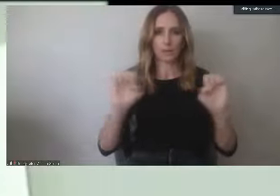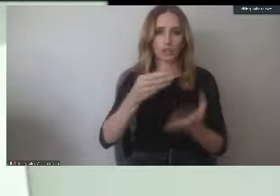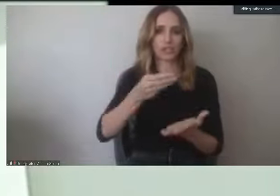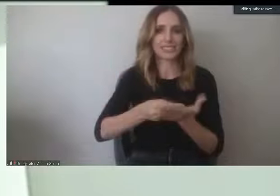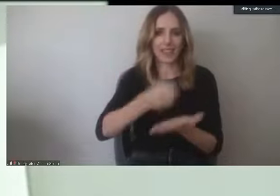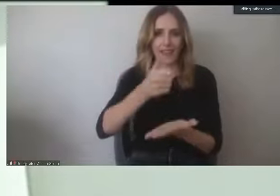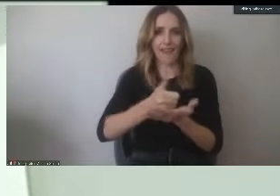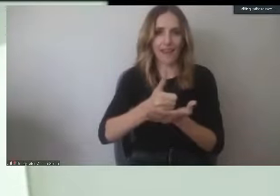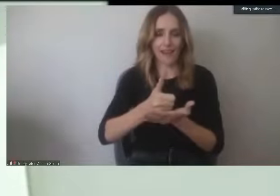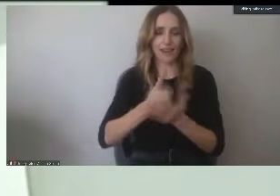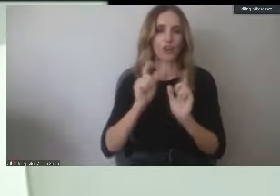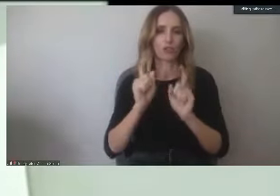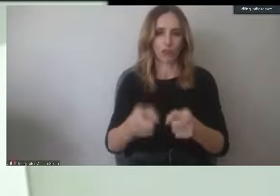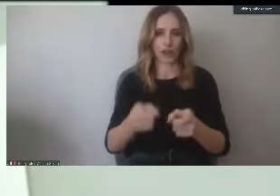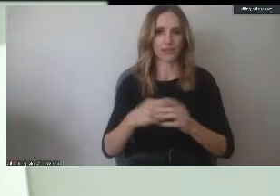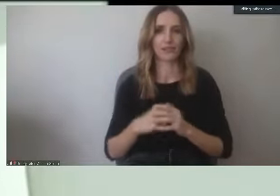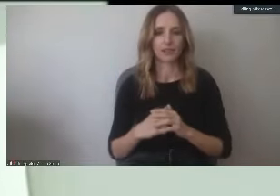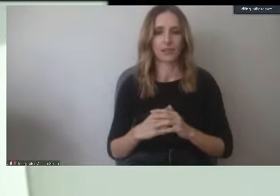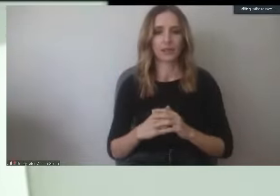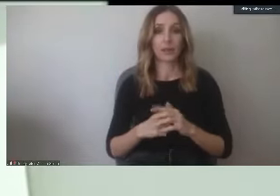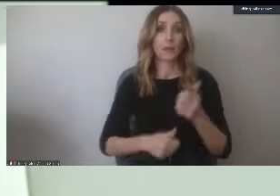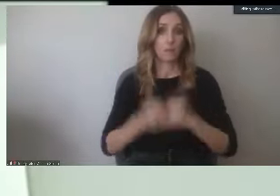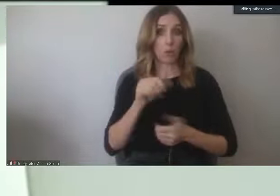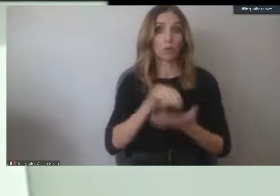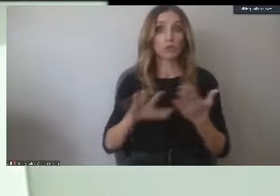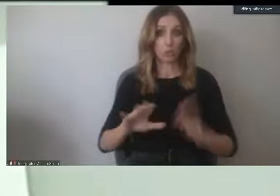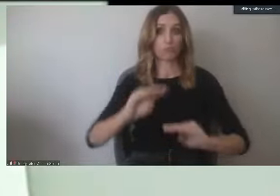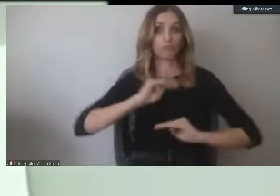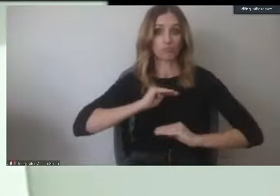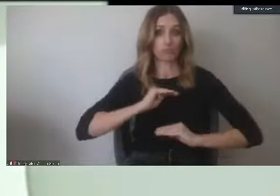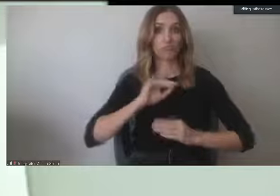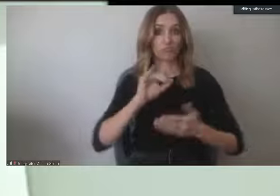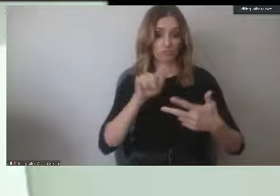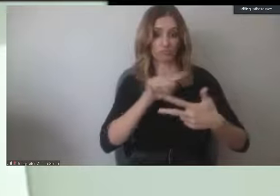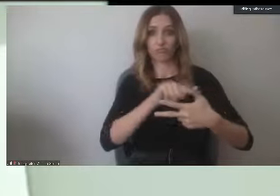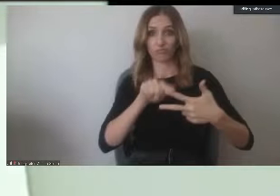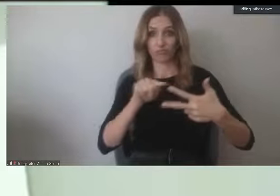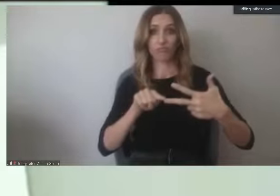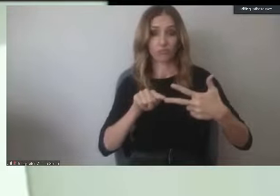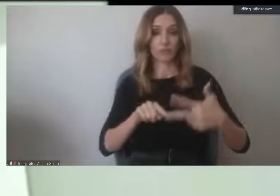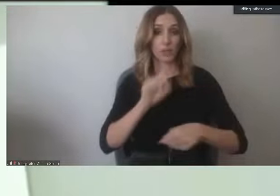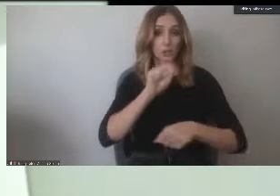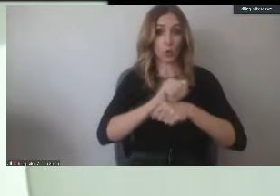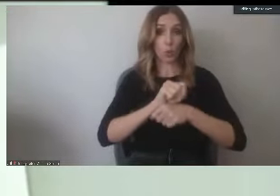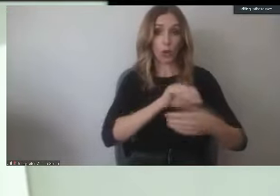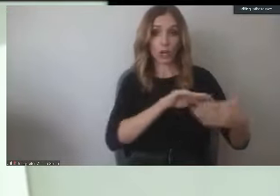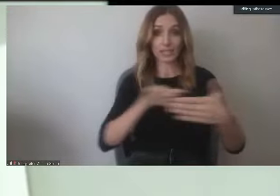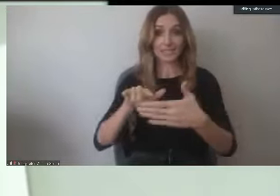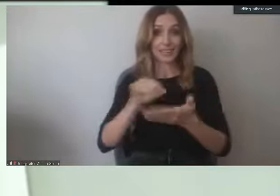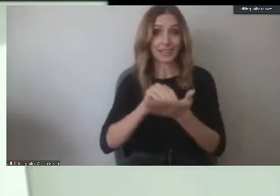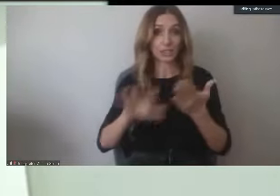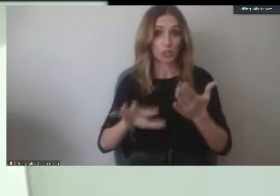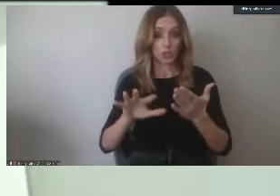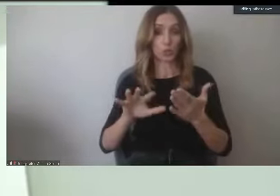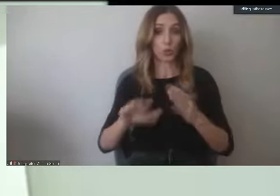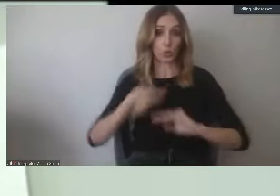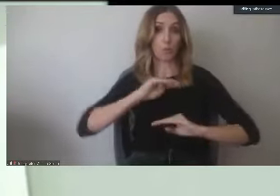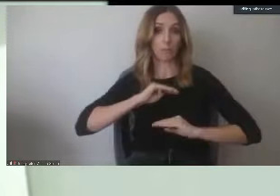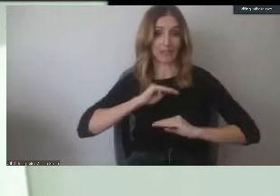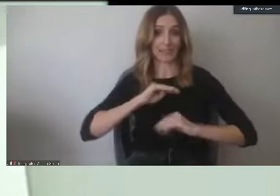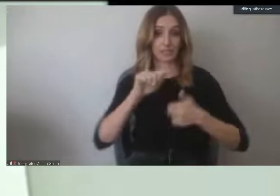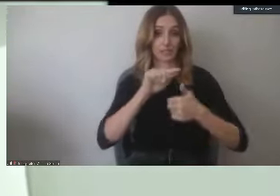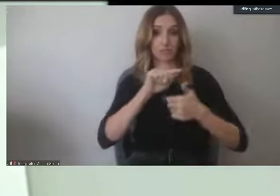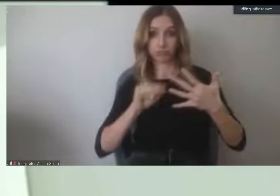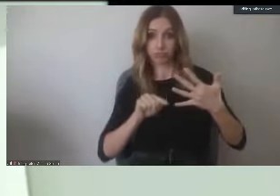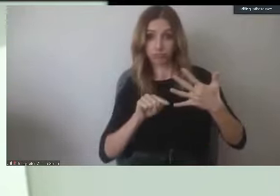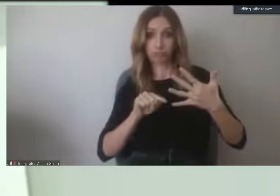most of our work study students meet that criteria. So as long as you're a work study student who meets that criteria, meaning you received a Pell